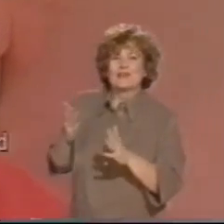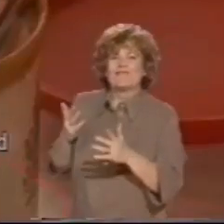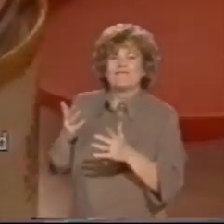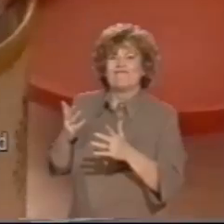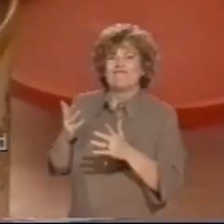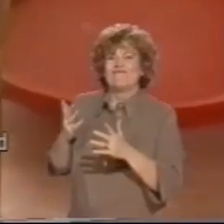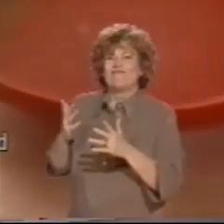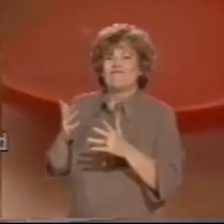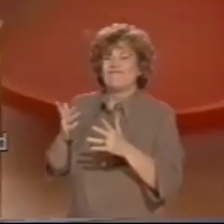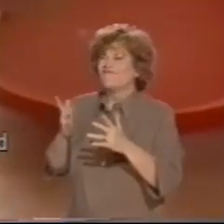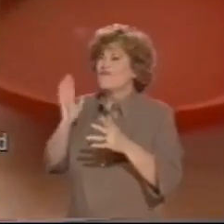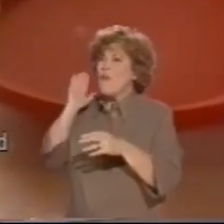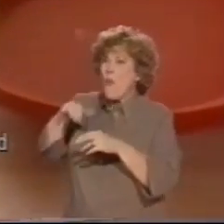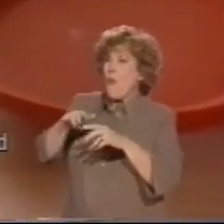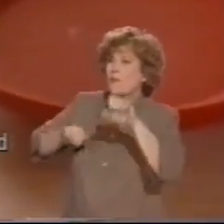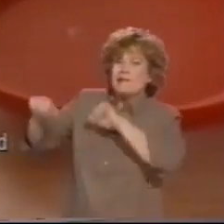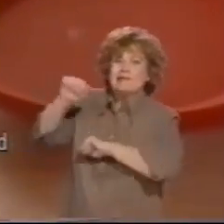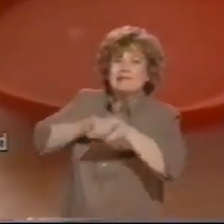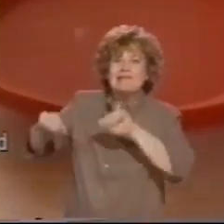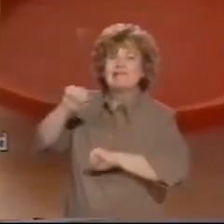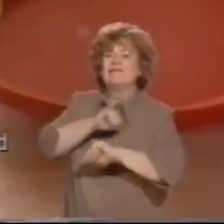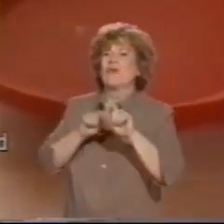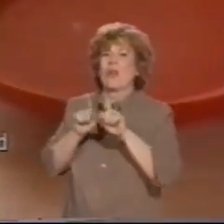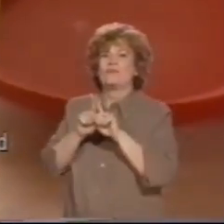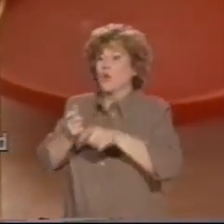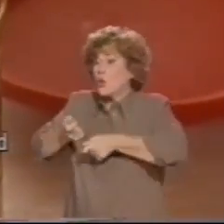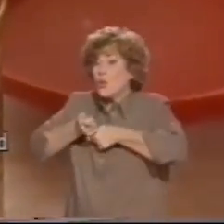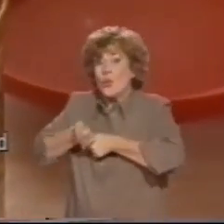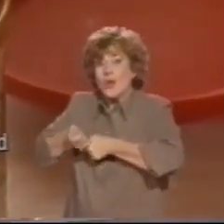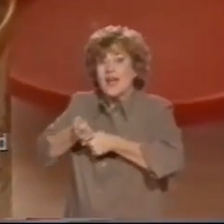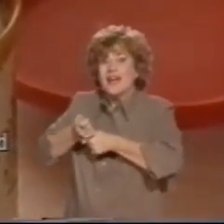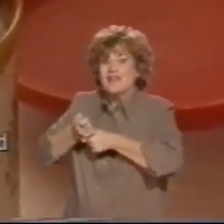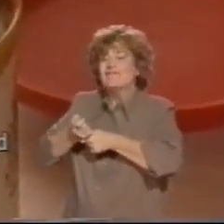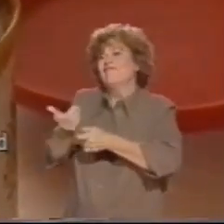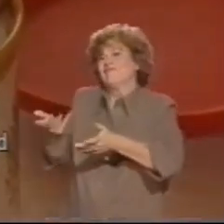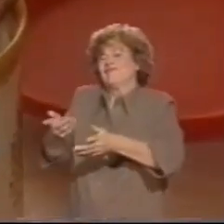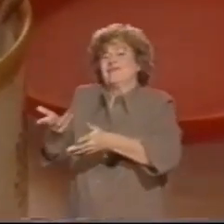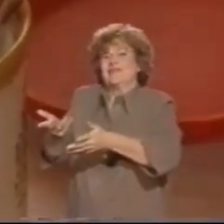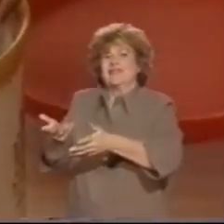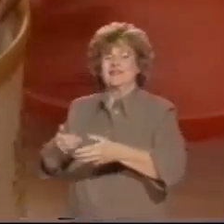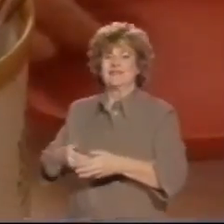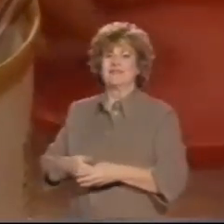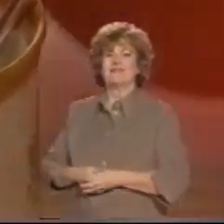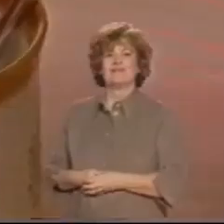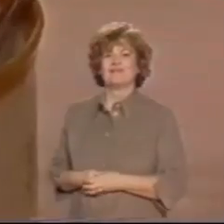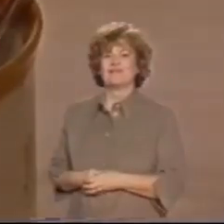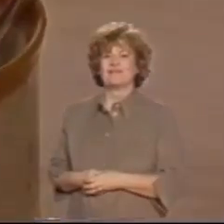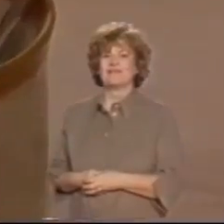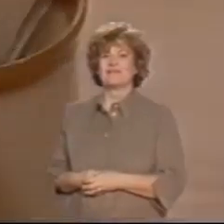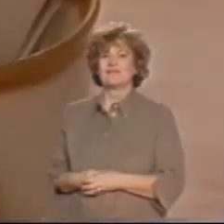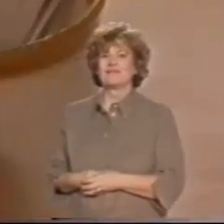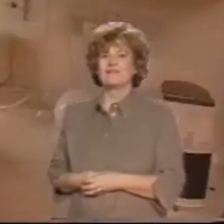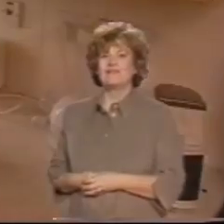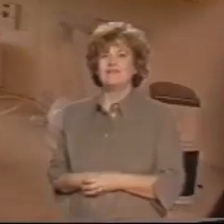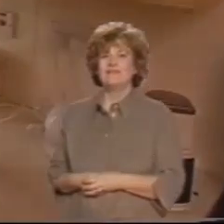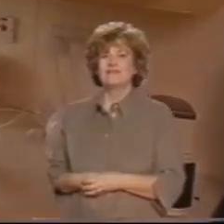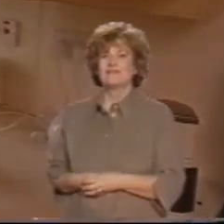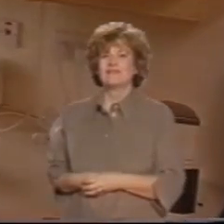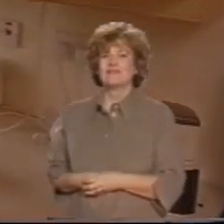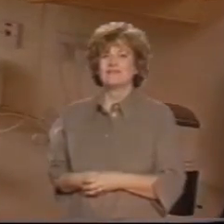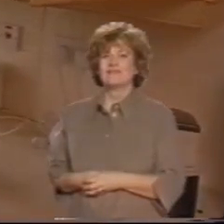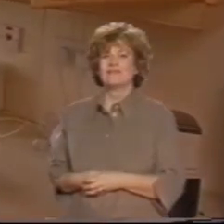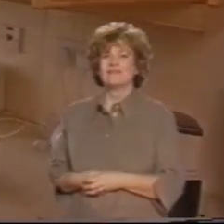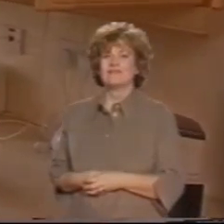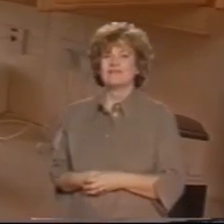One has to be prepared to do housework and cooking, of